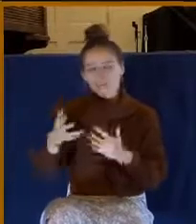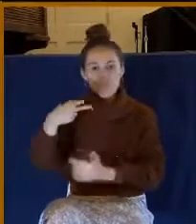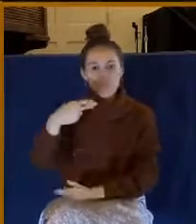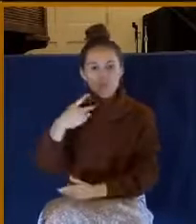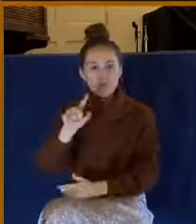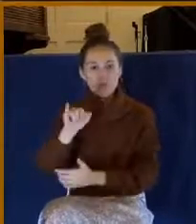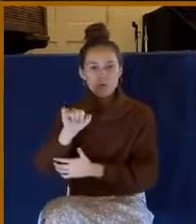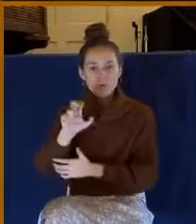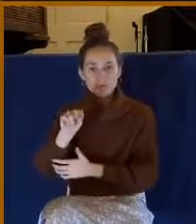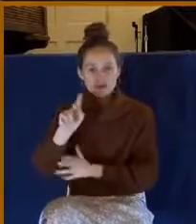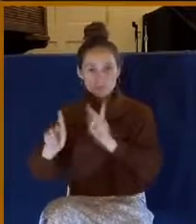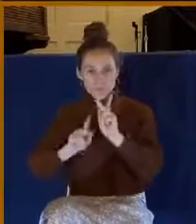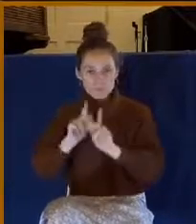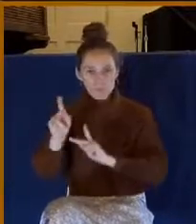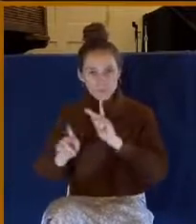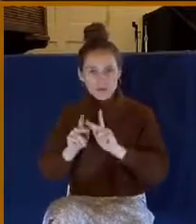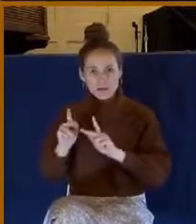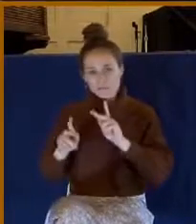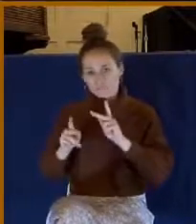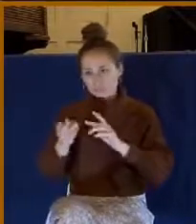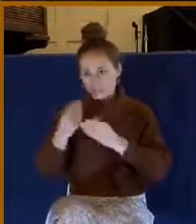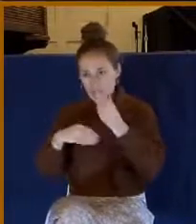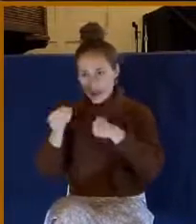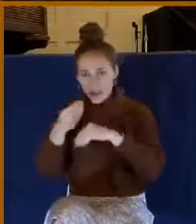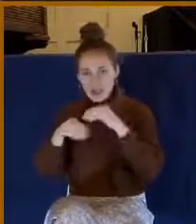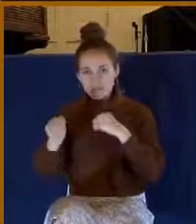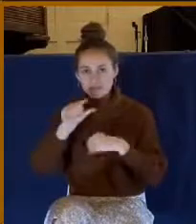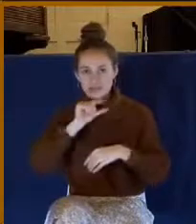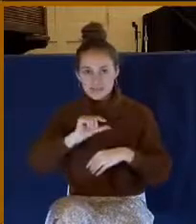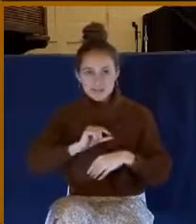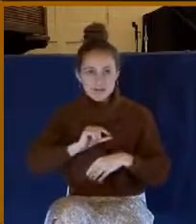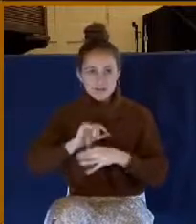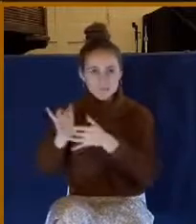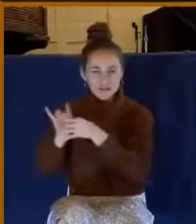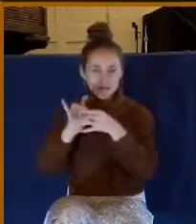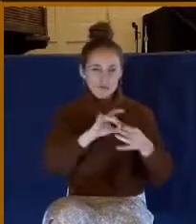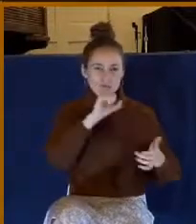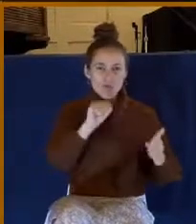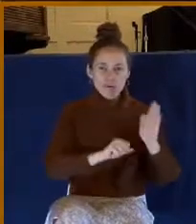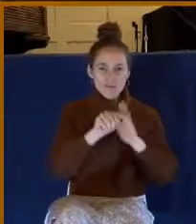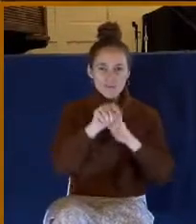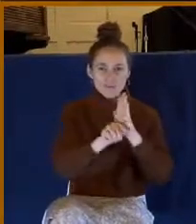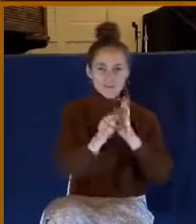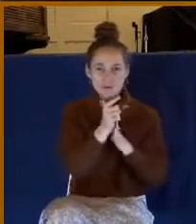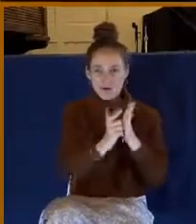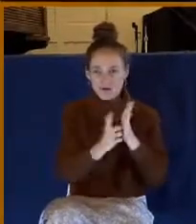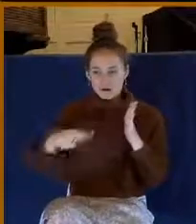first thanksgiving meal together. It was a time of just honoring the Lord and thanking the Lord.